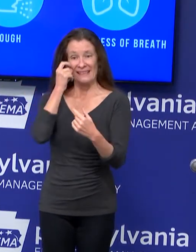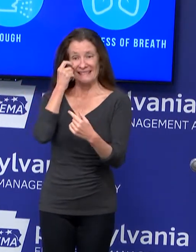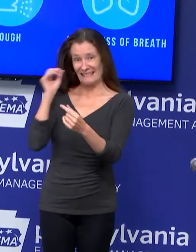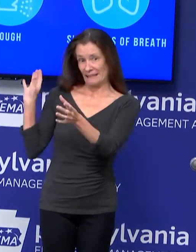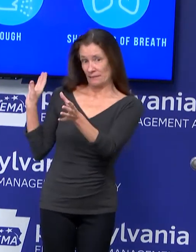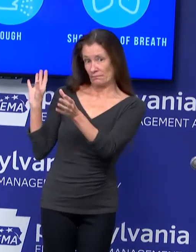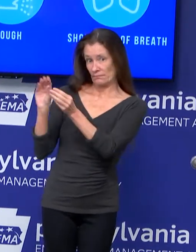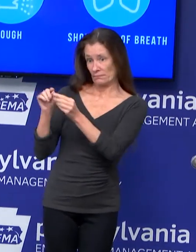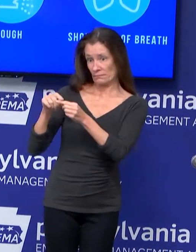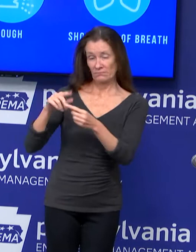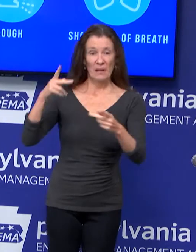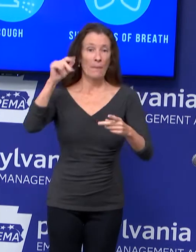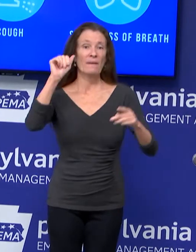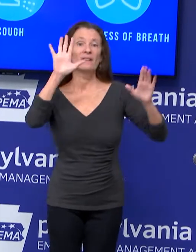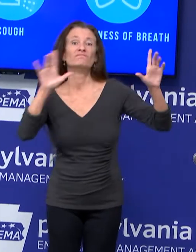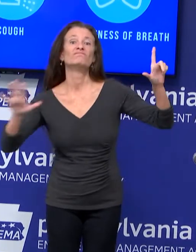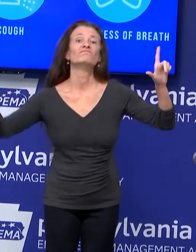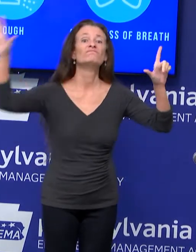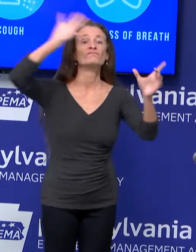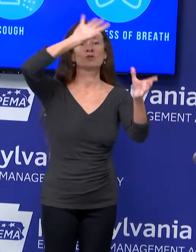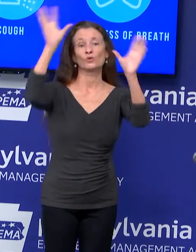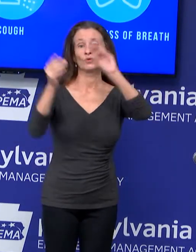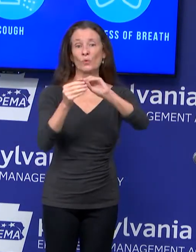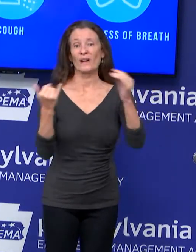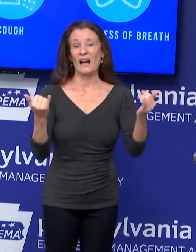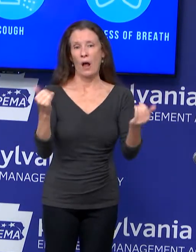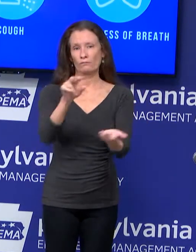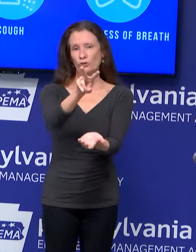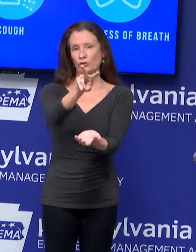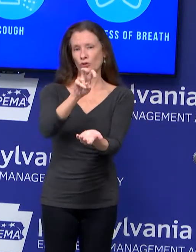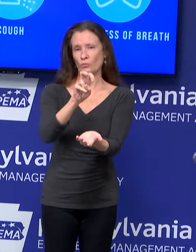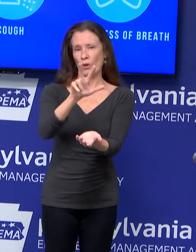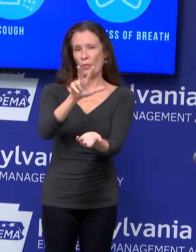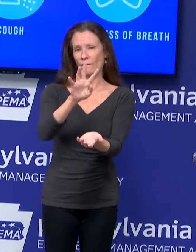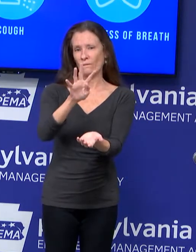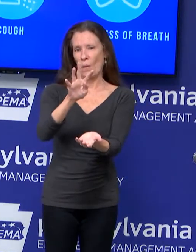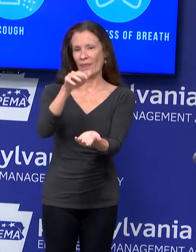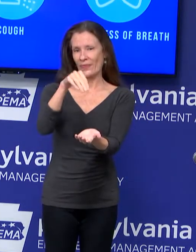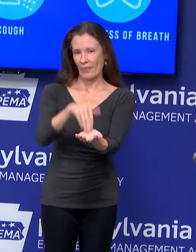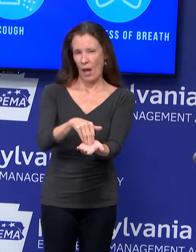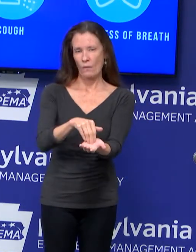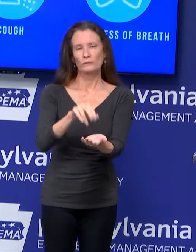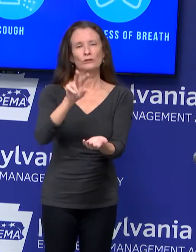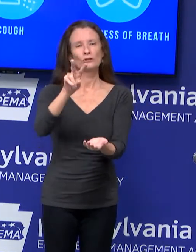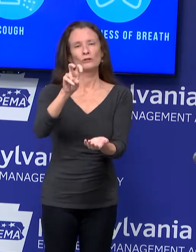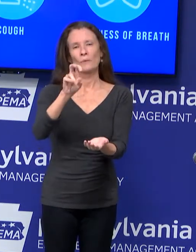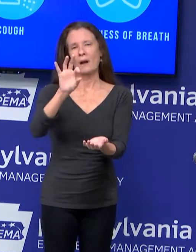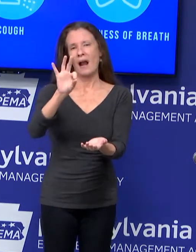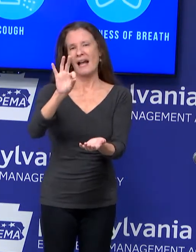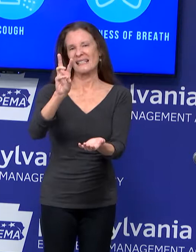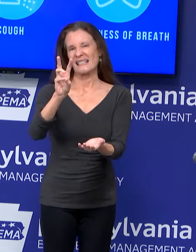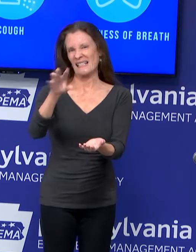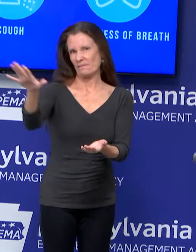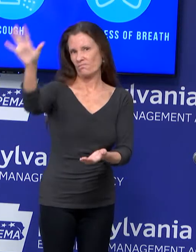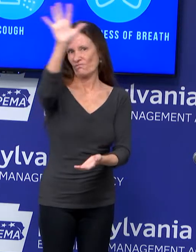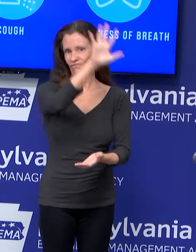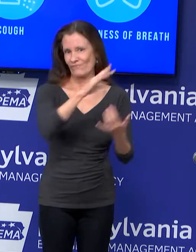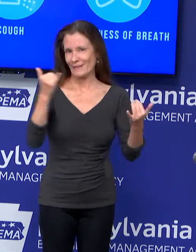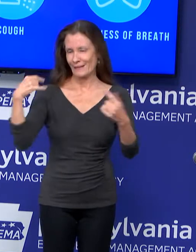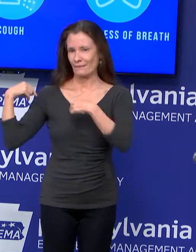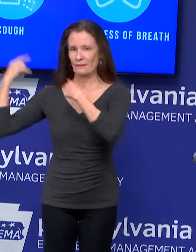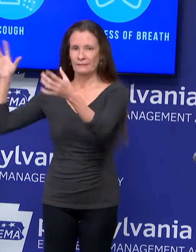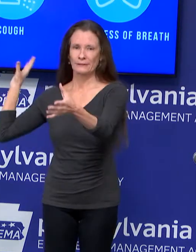Pennsylvania to 234,296. As our data